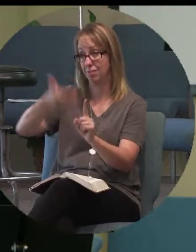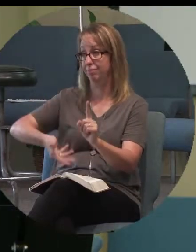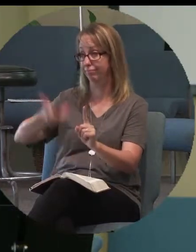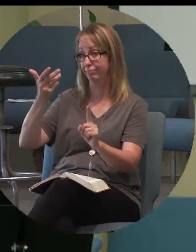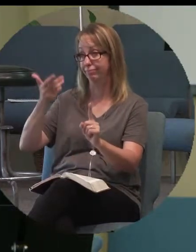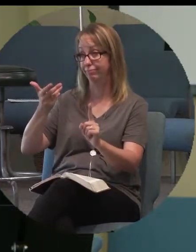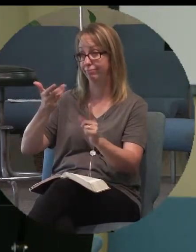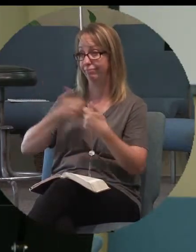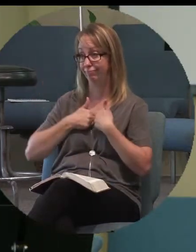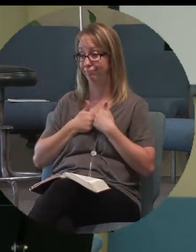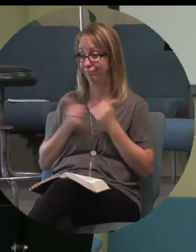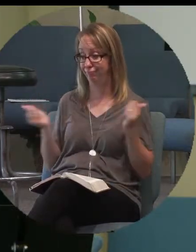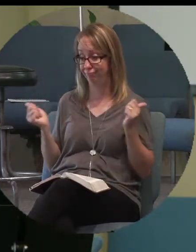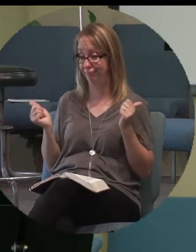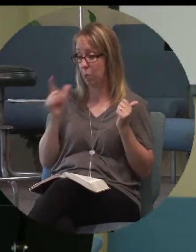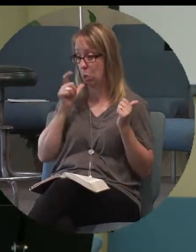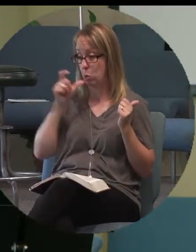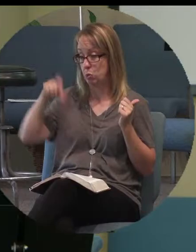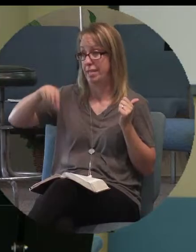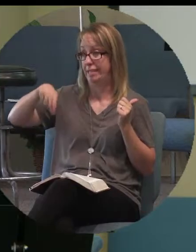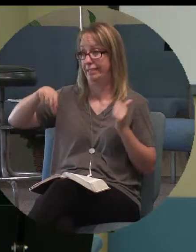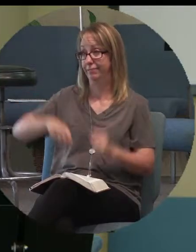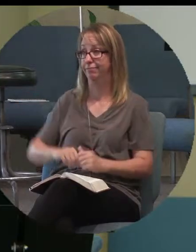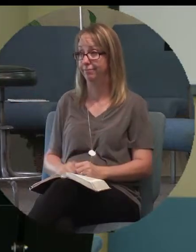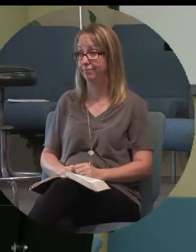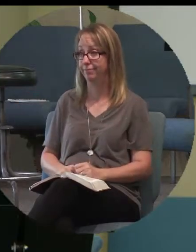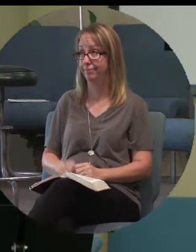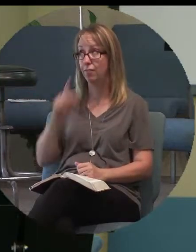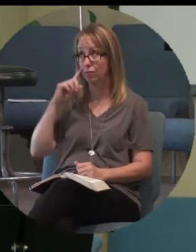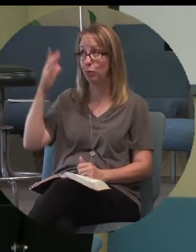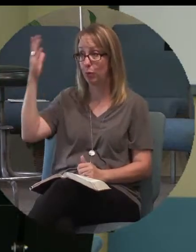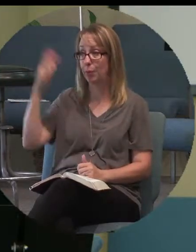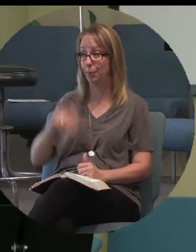He saw needy for him.